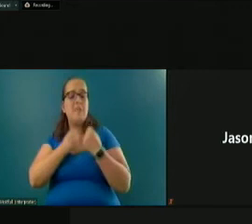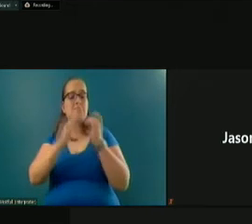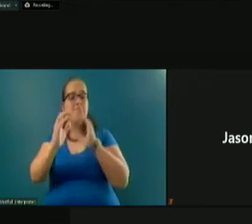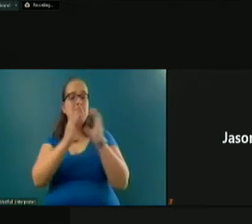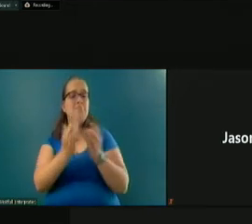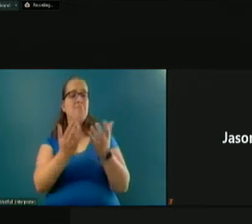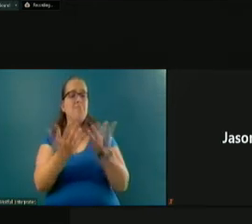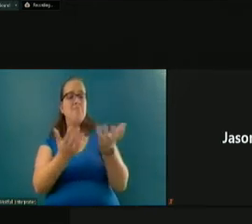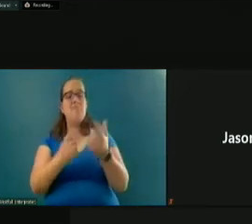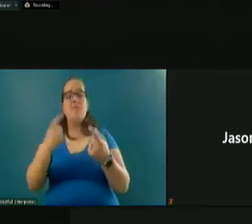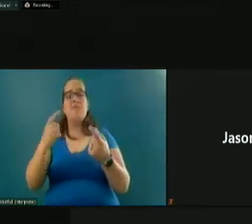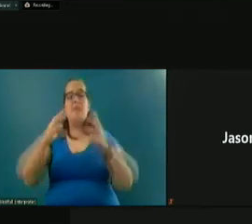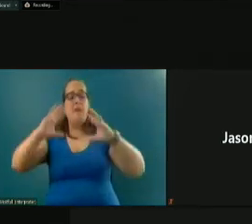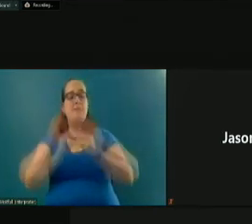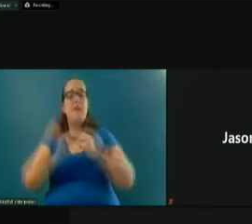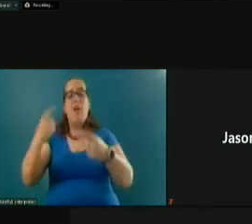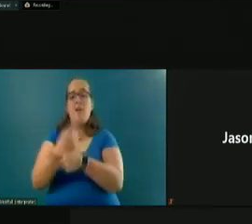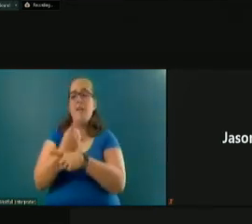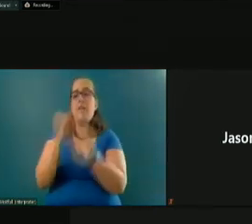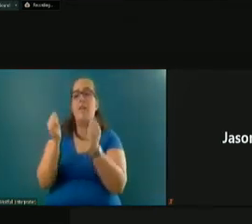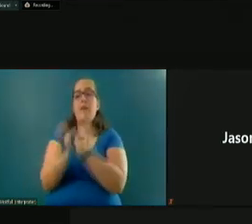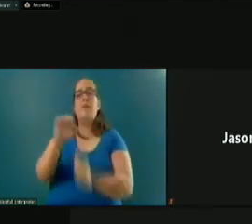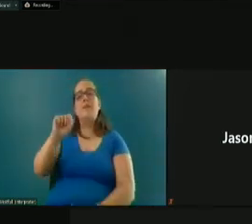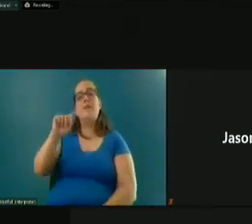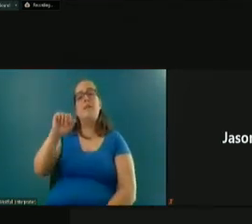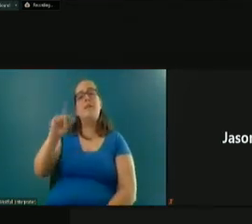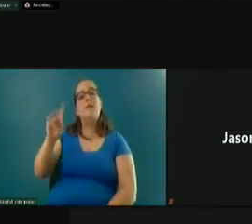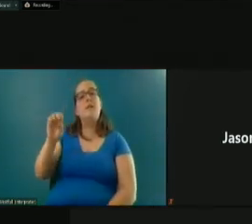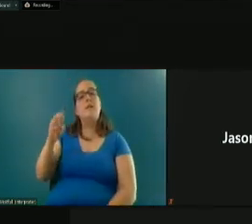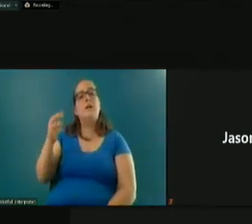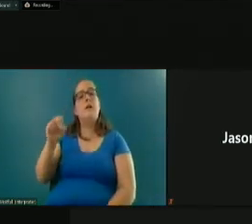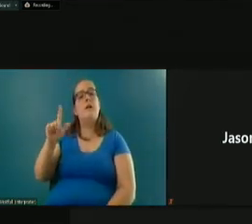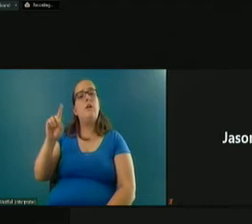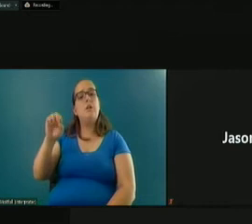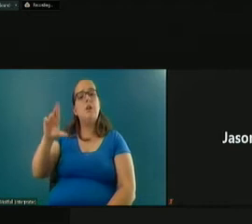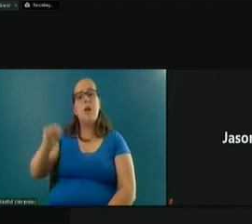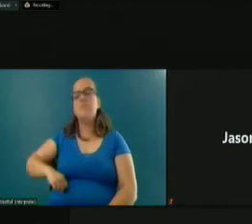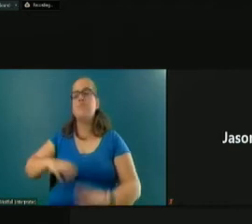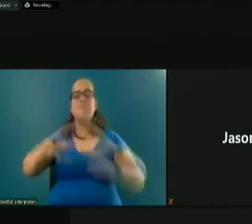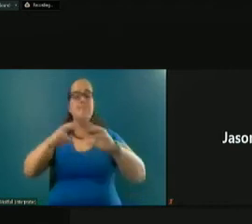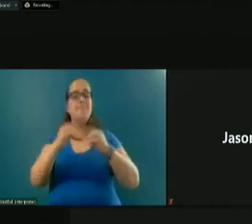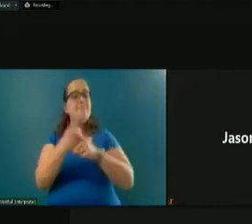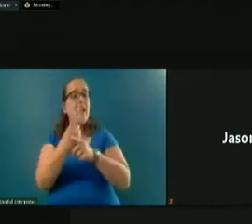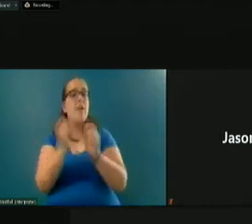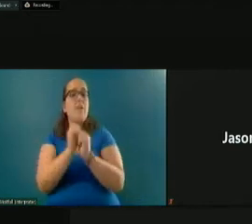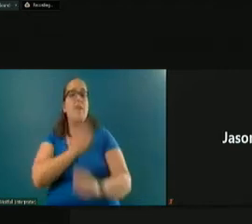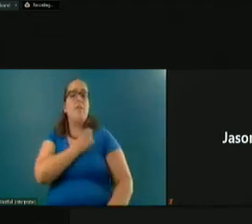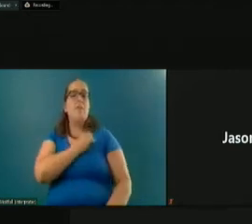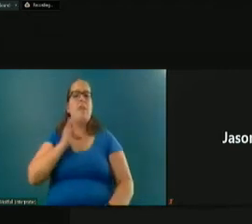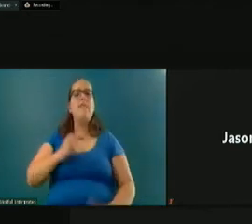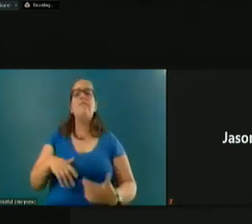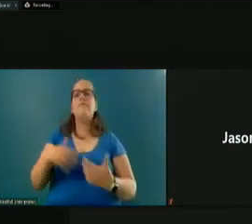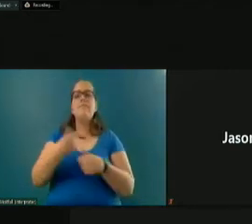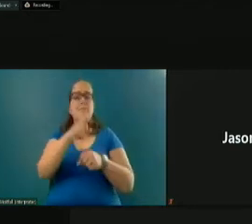meeting regularly with stakeholders. It's meeting regularly with our staff and making sure that they know and they feel